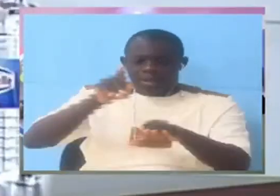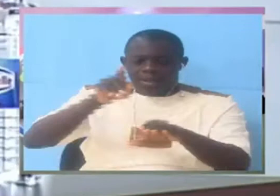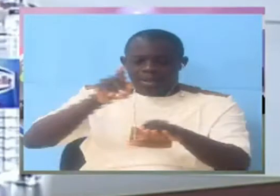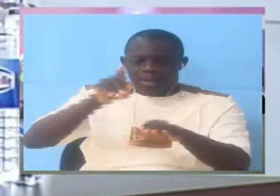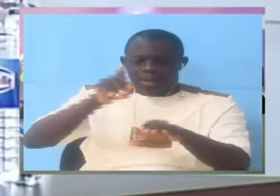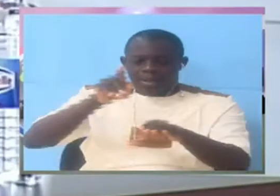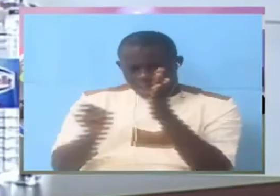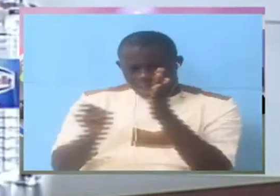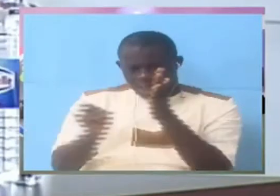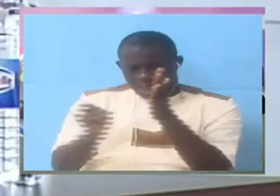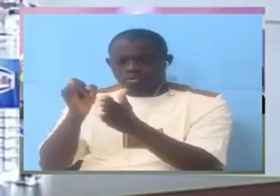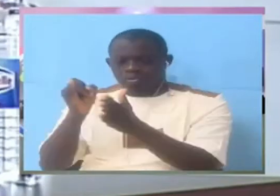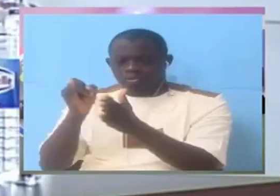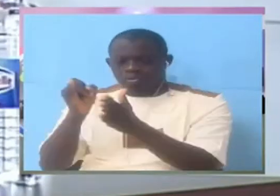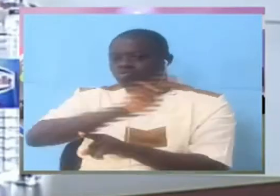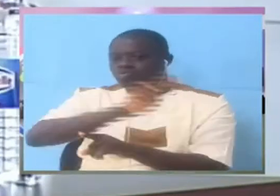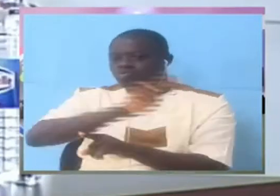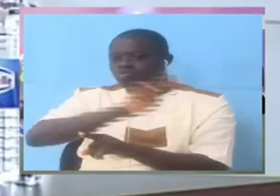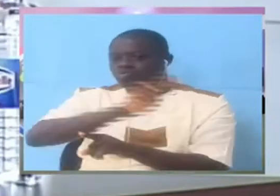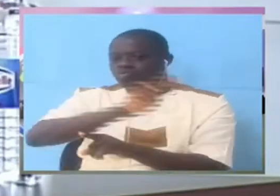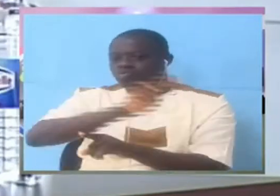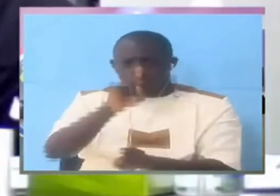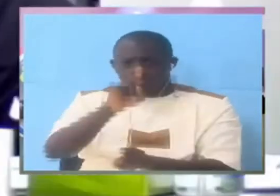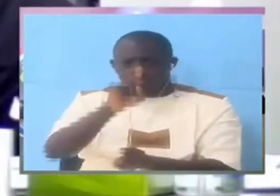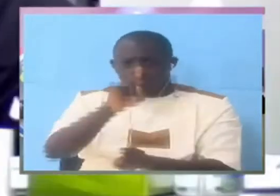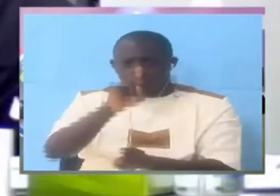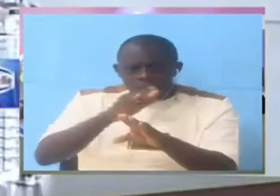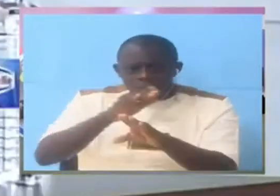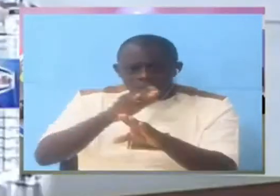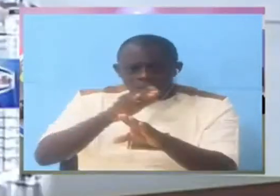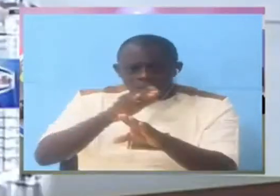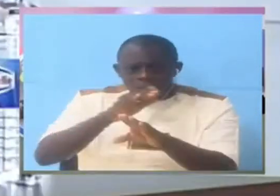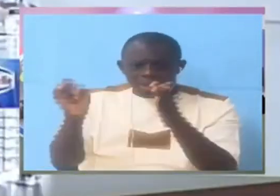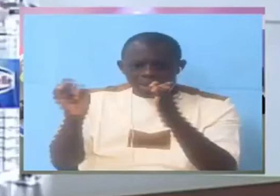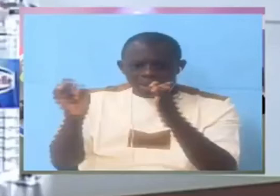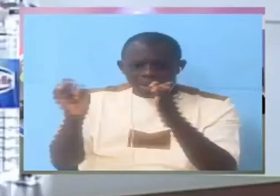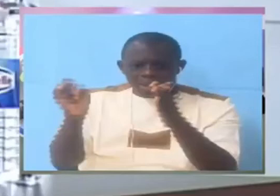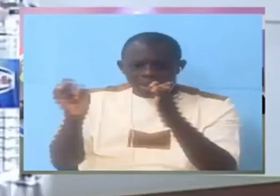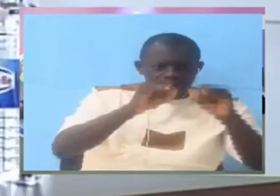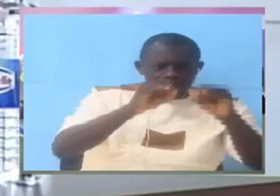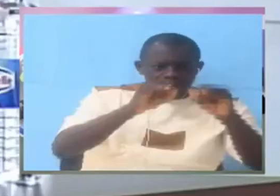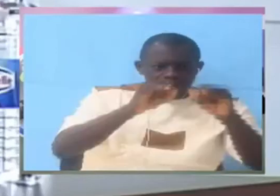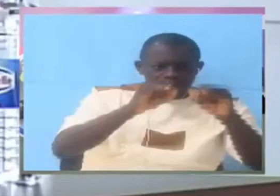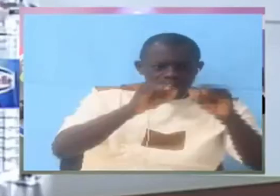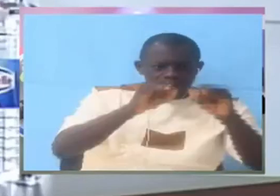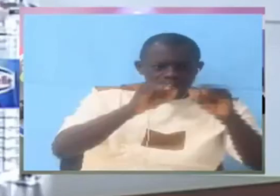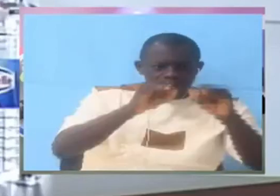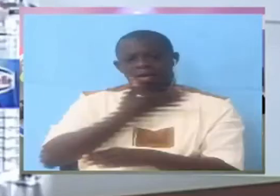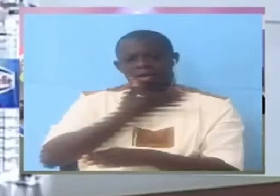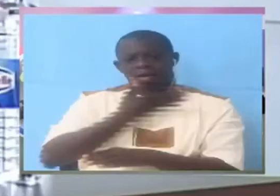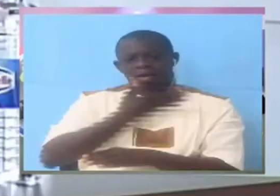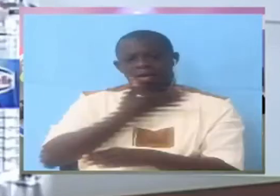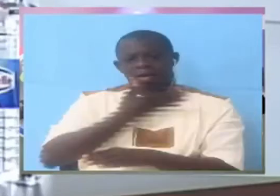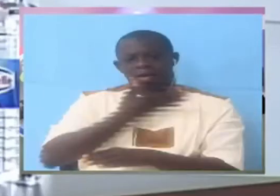no sir honey we are you not at investigation I was a decision but they were never brought to the investigation well